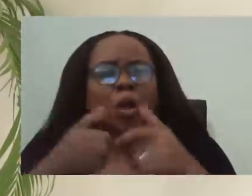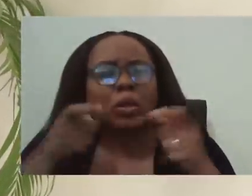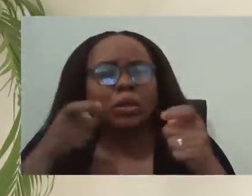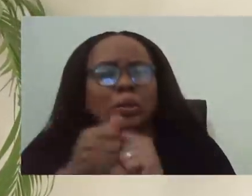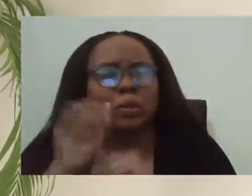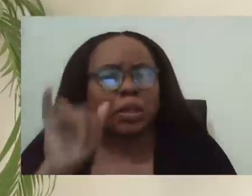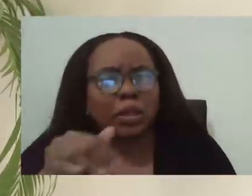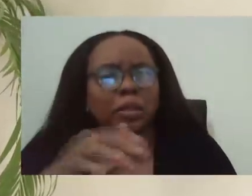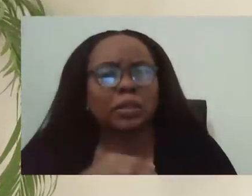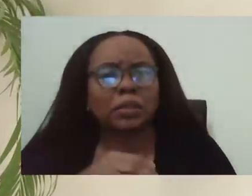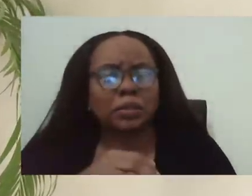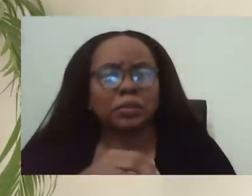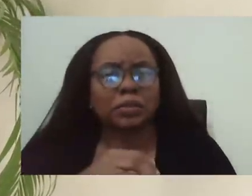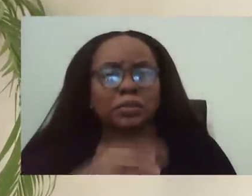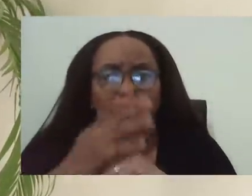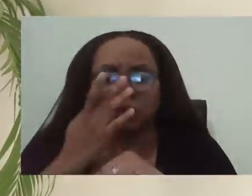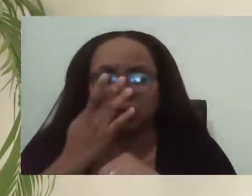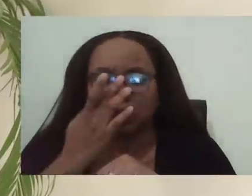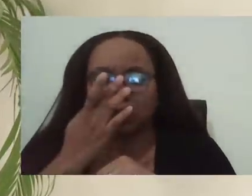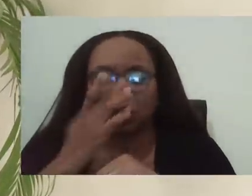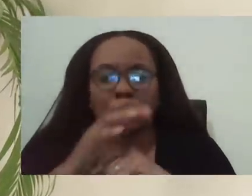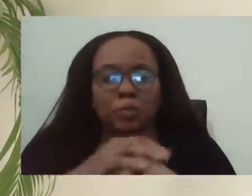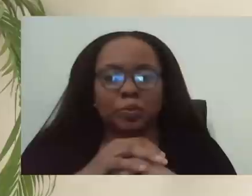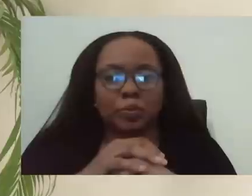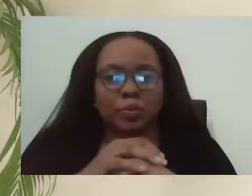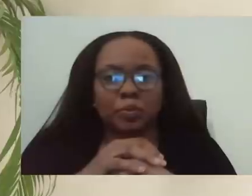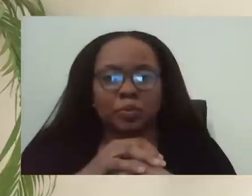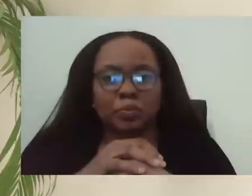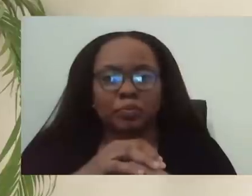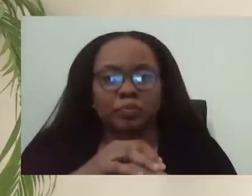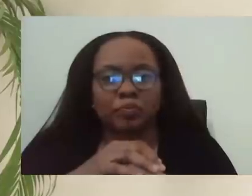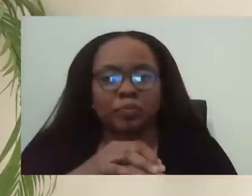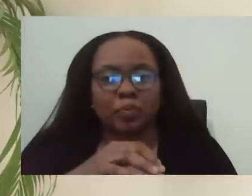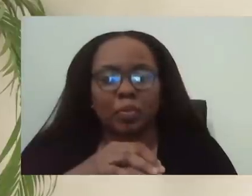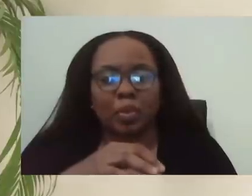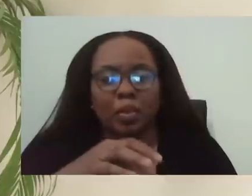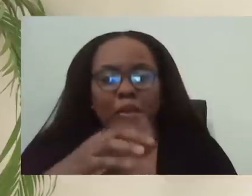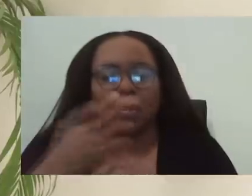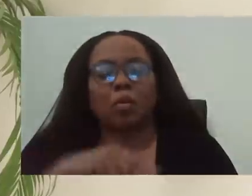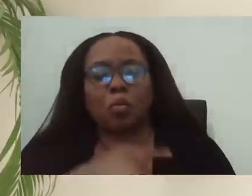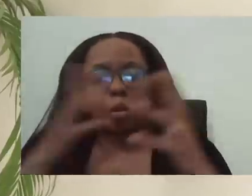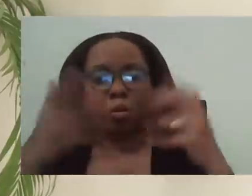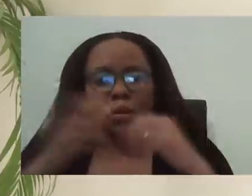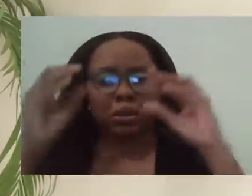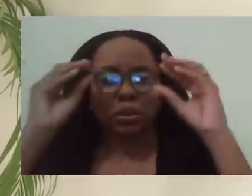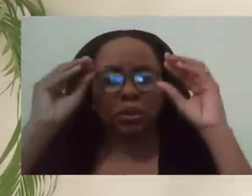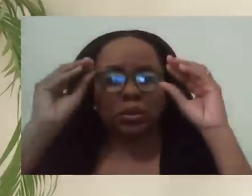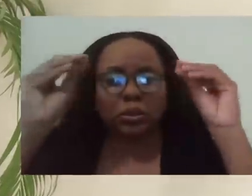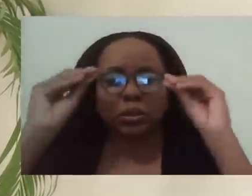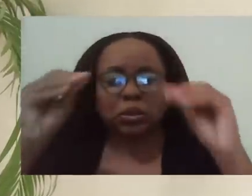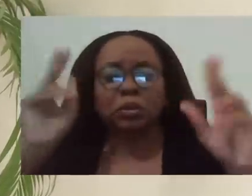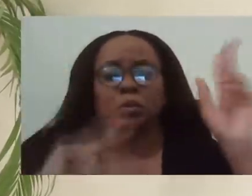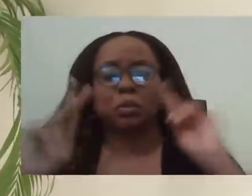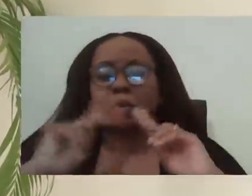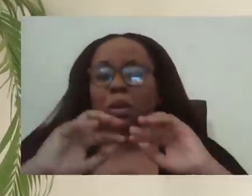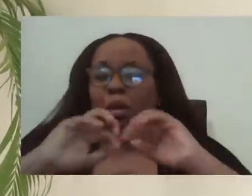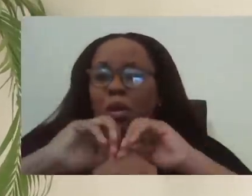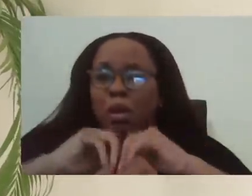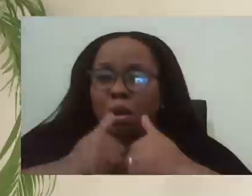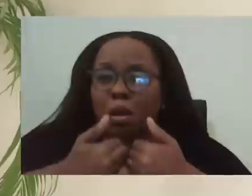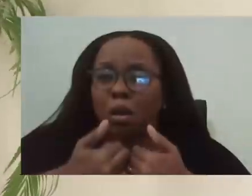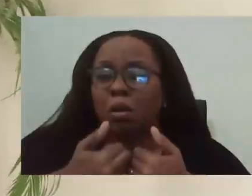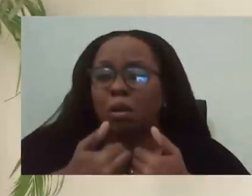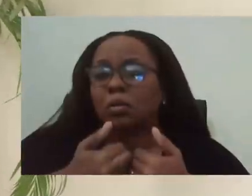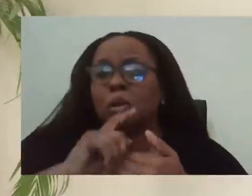a need to invest heavily in, in preventative care at the public health level. And you'll see a lot of initiatives around things like childhood obesity,